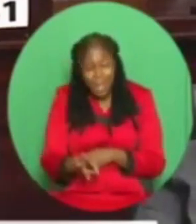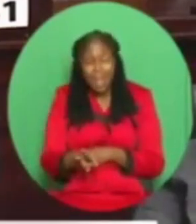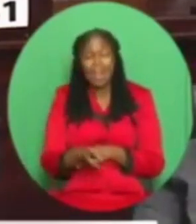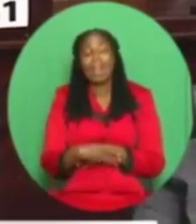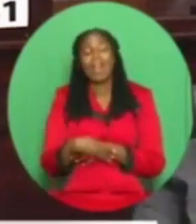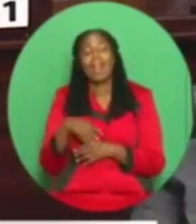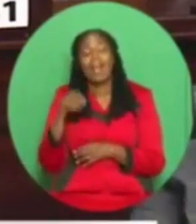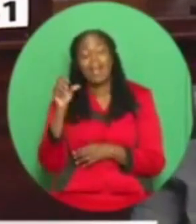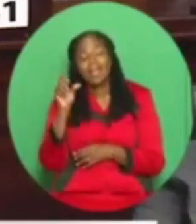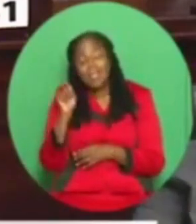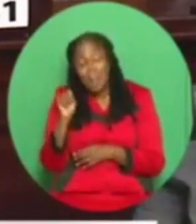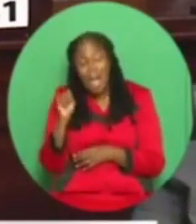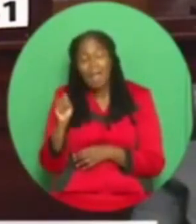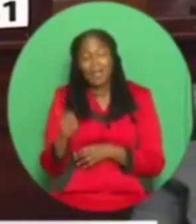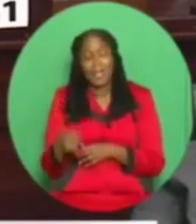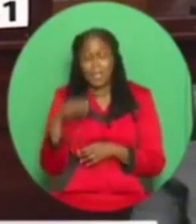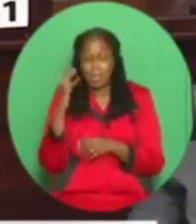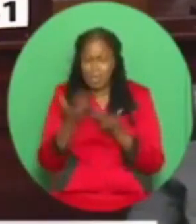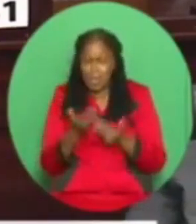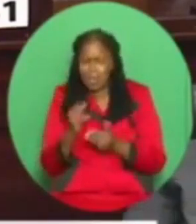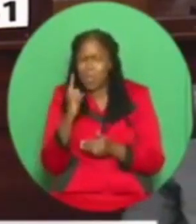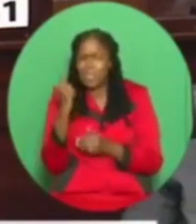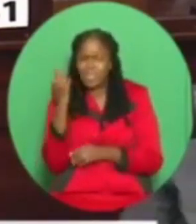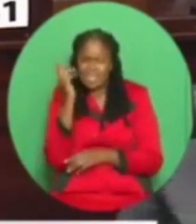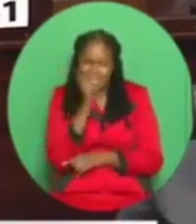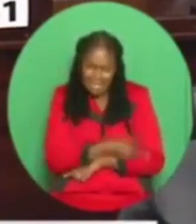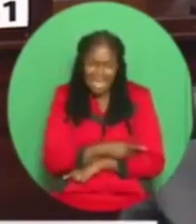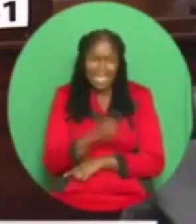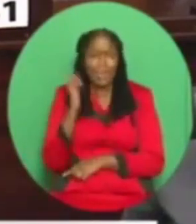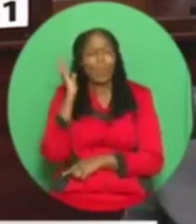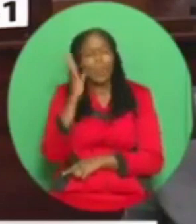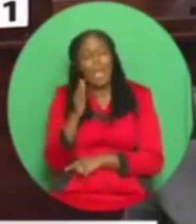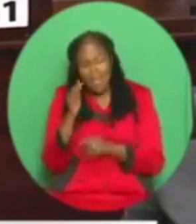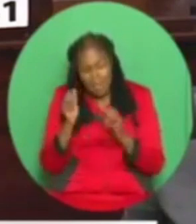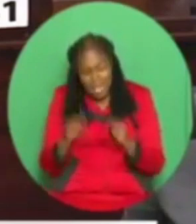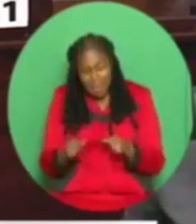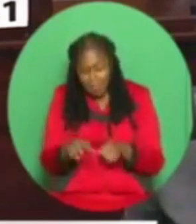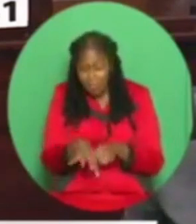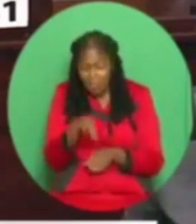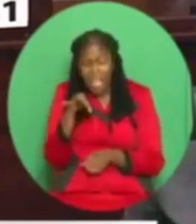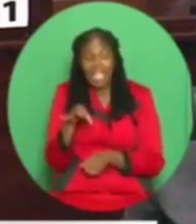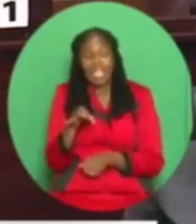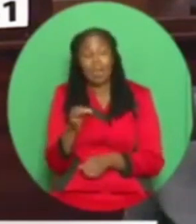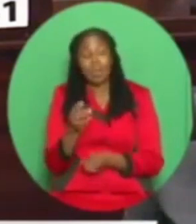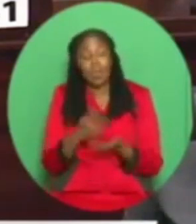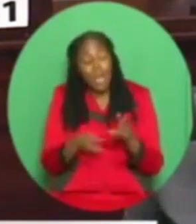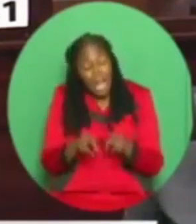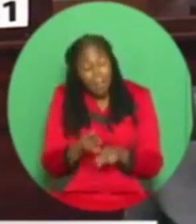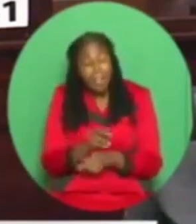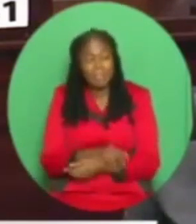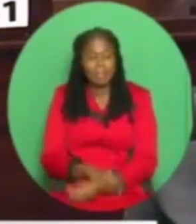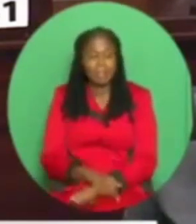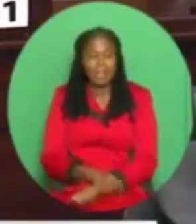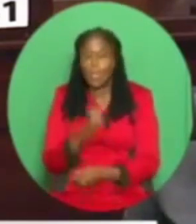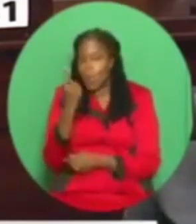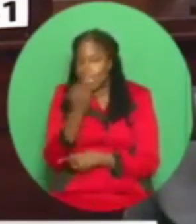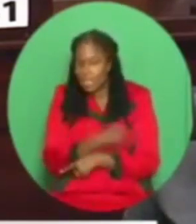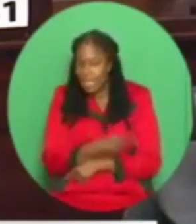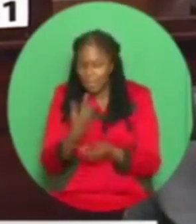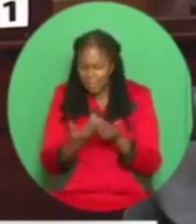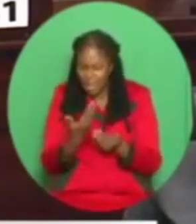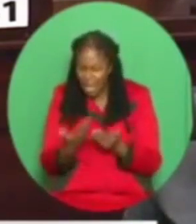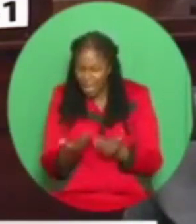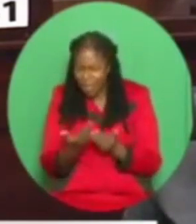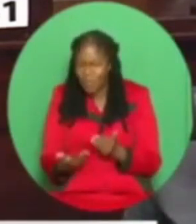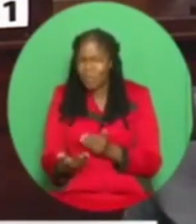the Sibar and Sibar. One day one day we may be in a position to track a private jet